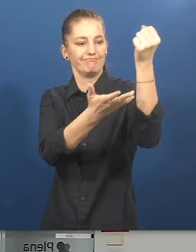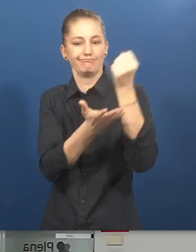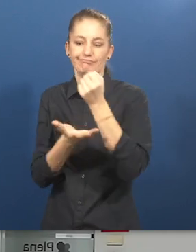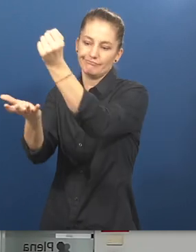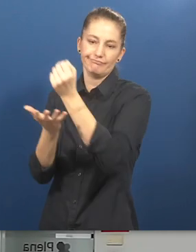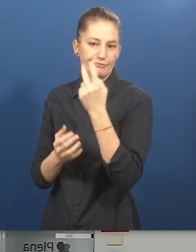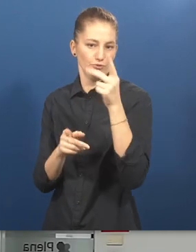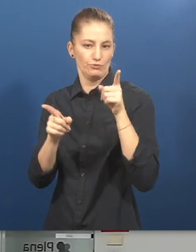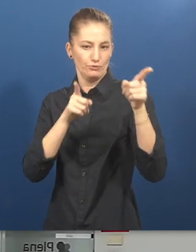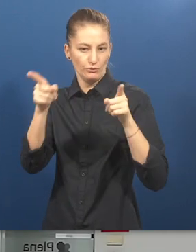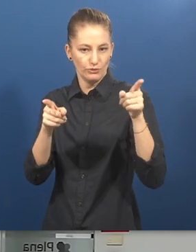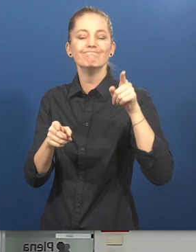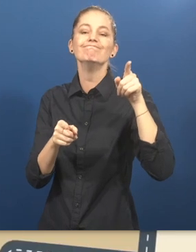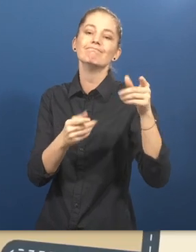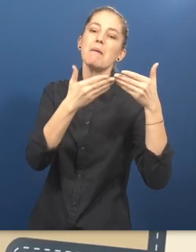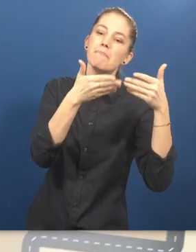and private donors.